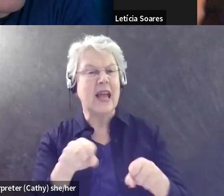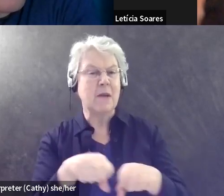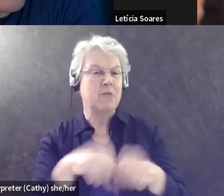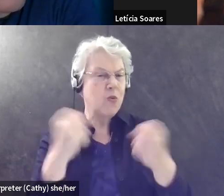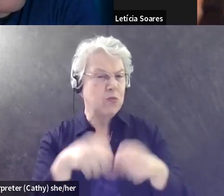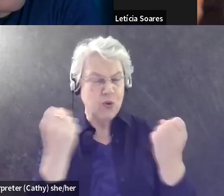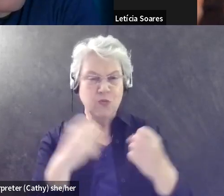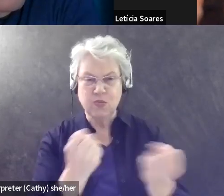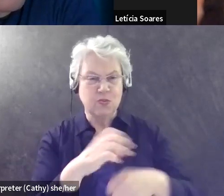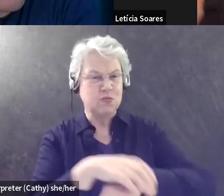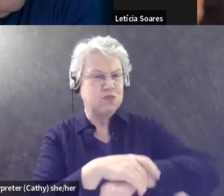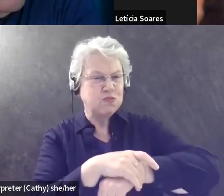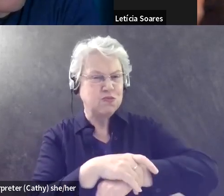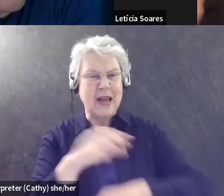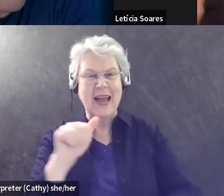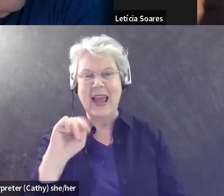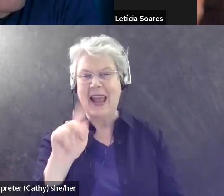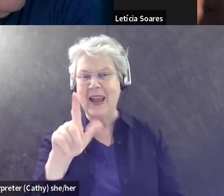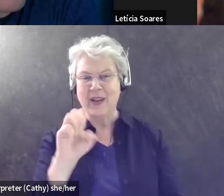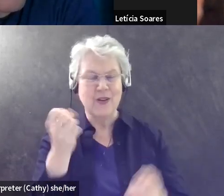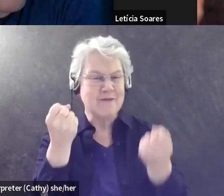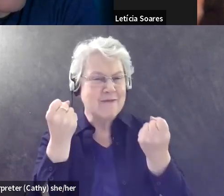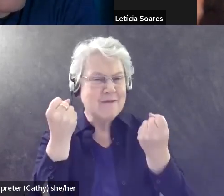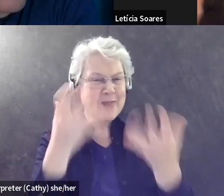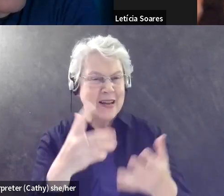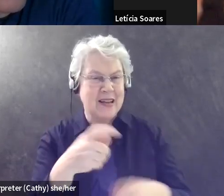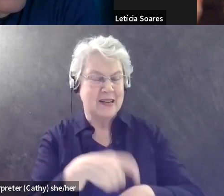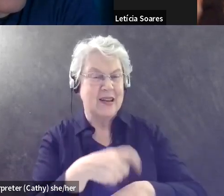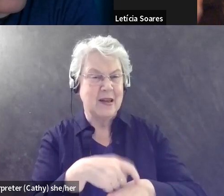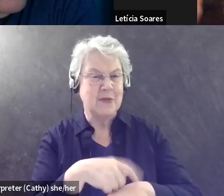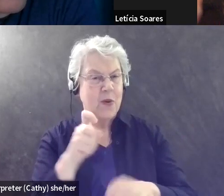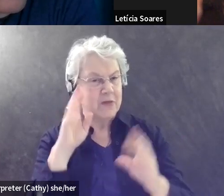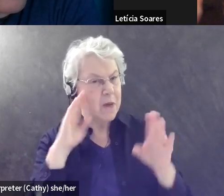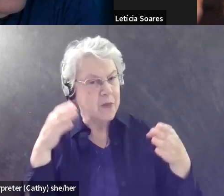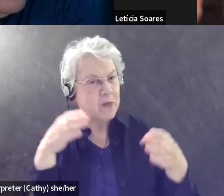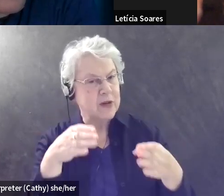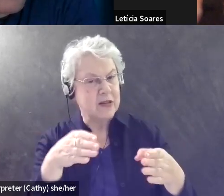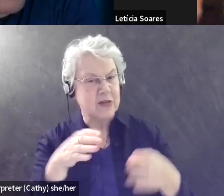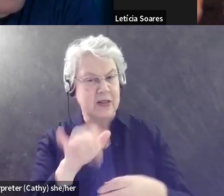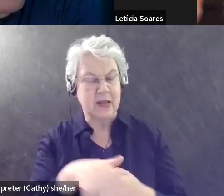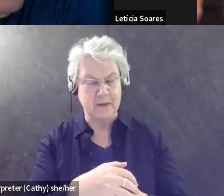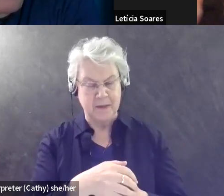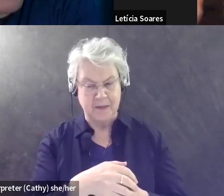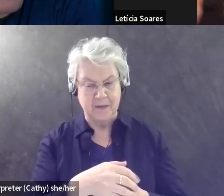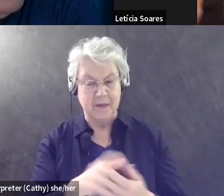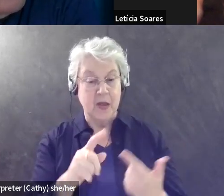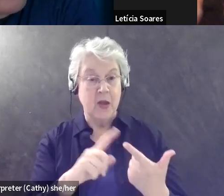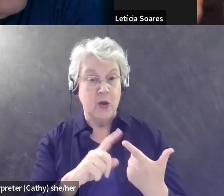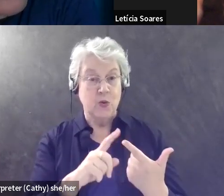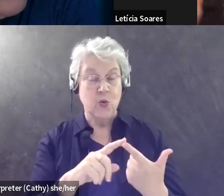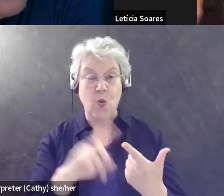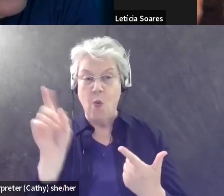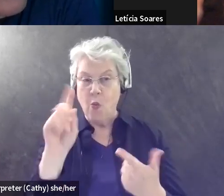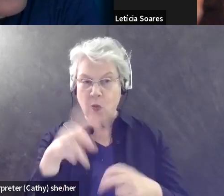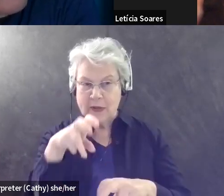times. Um, so I need to pay attention to that. The second thing is places to sit